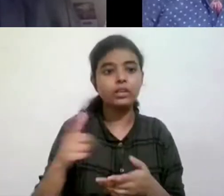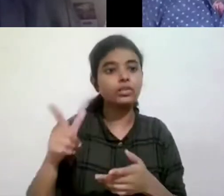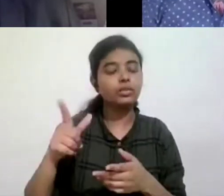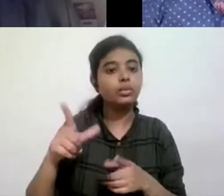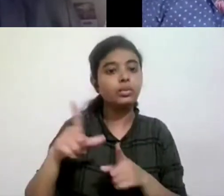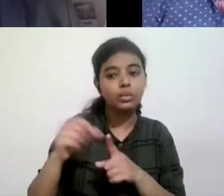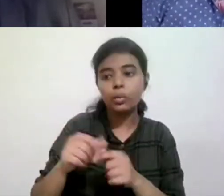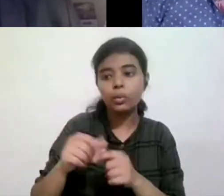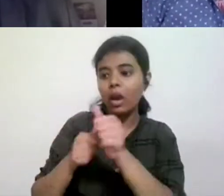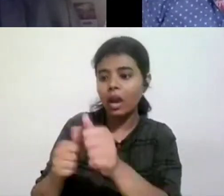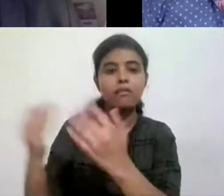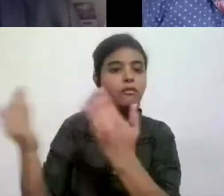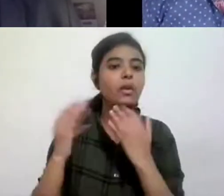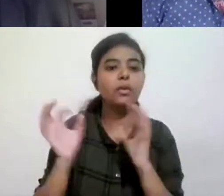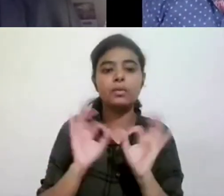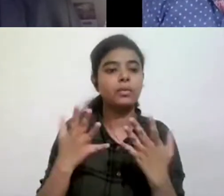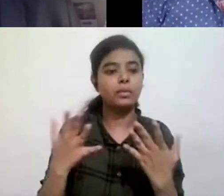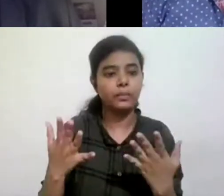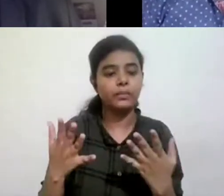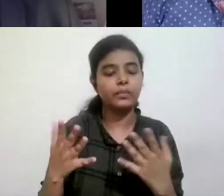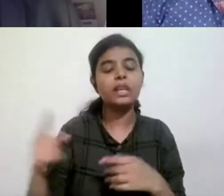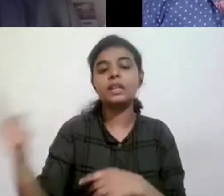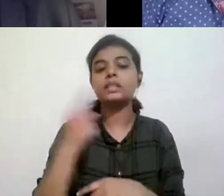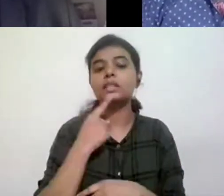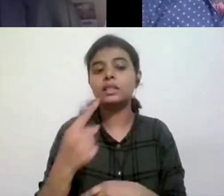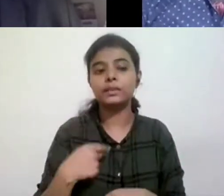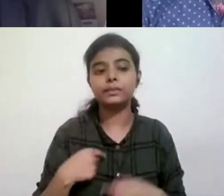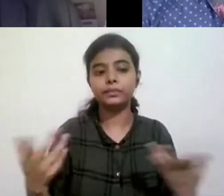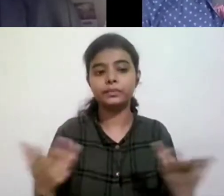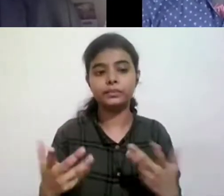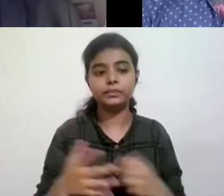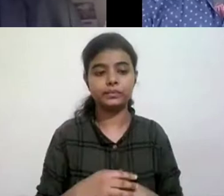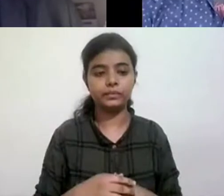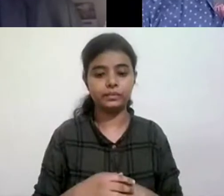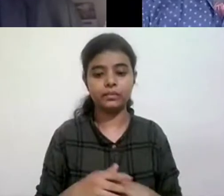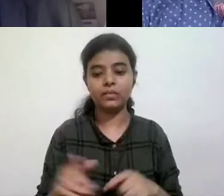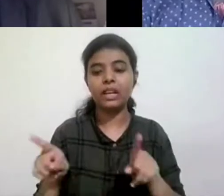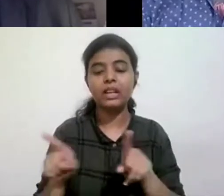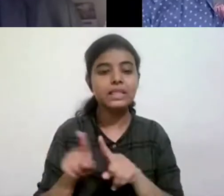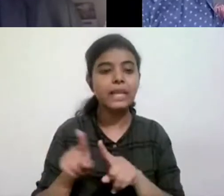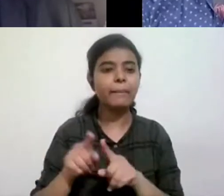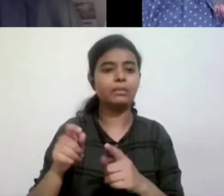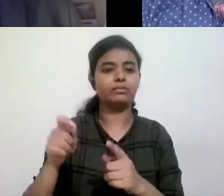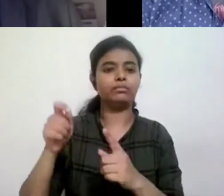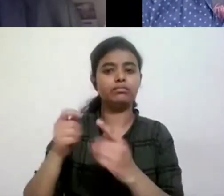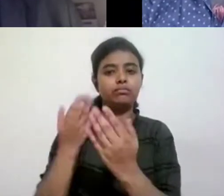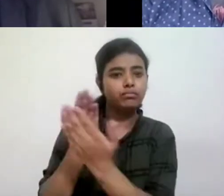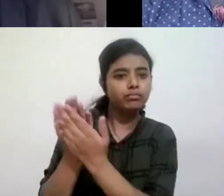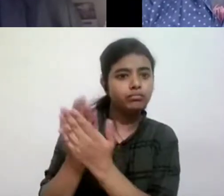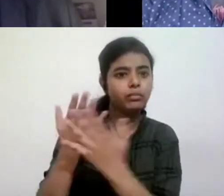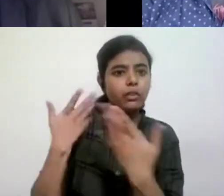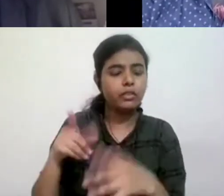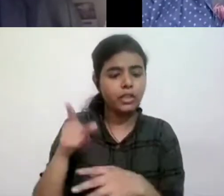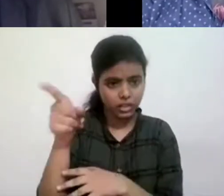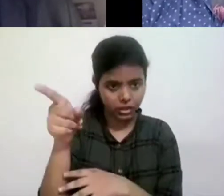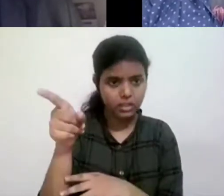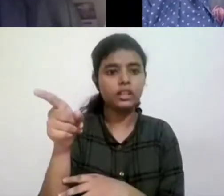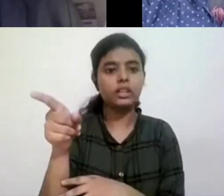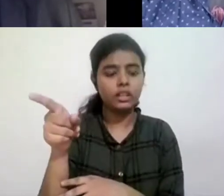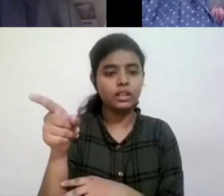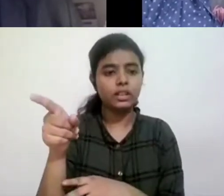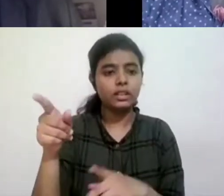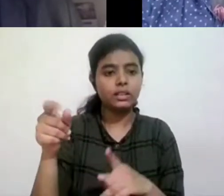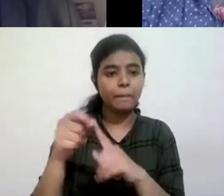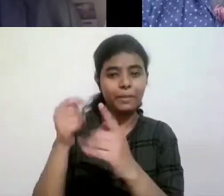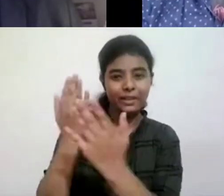He, he told me that he is a petitioner and the way disability is